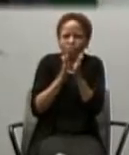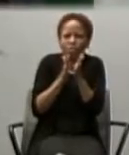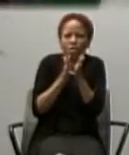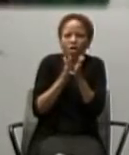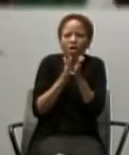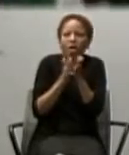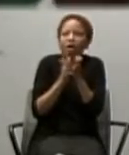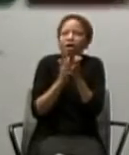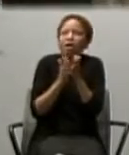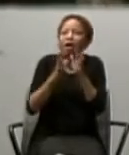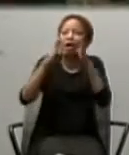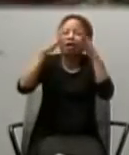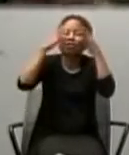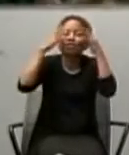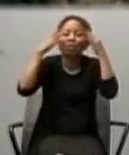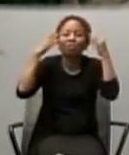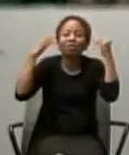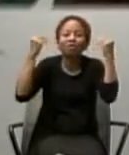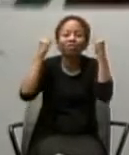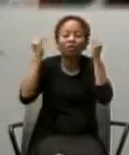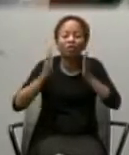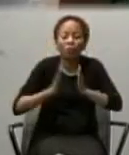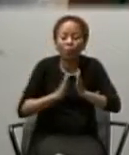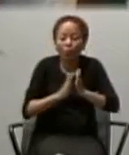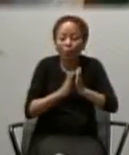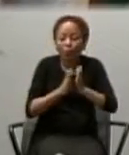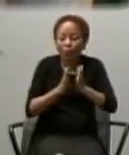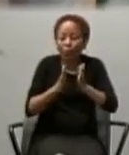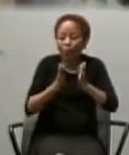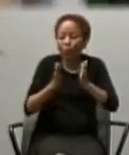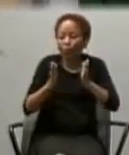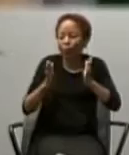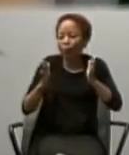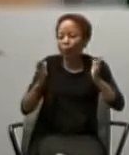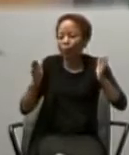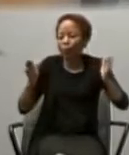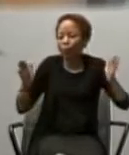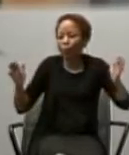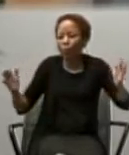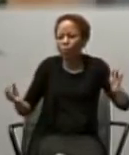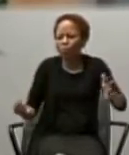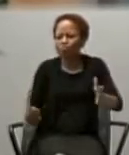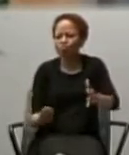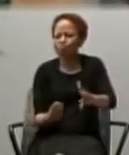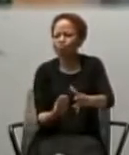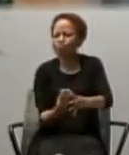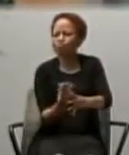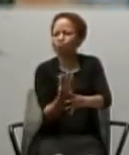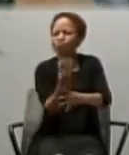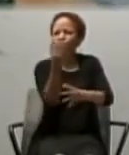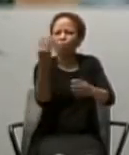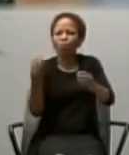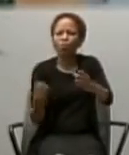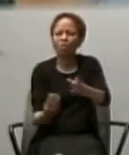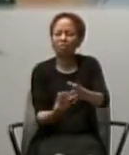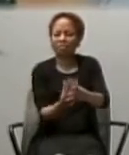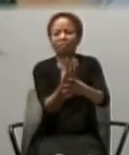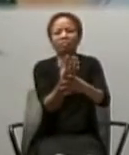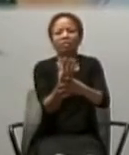tradition, has always known, that life grows, by being given away.